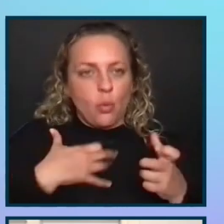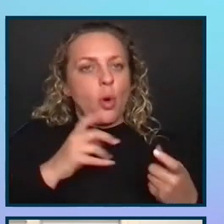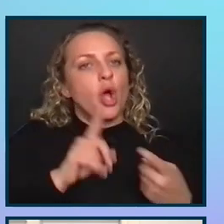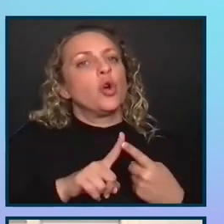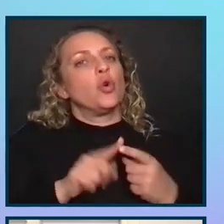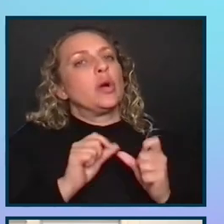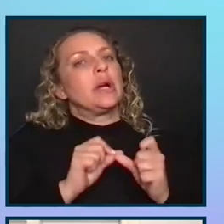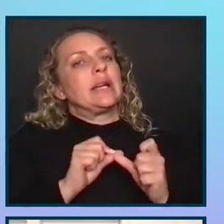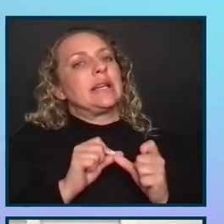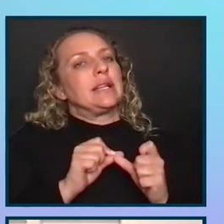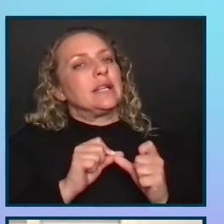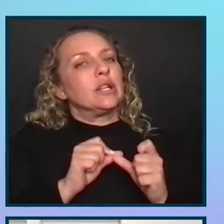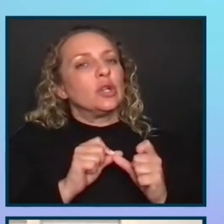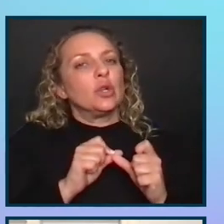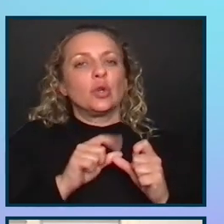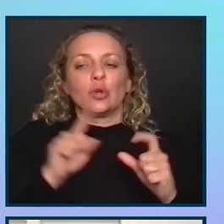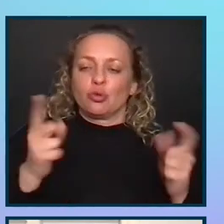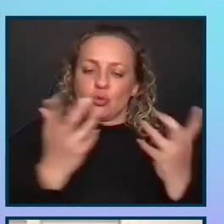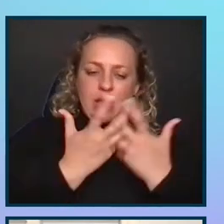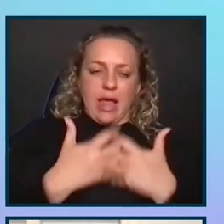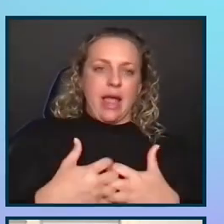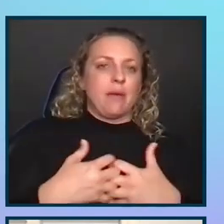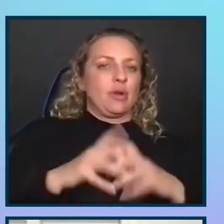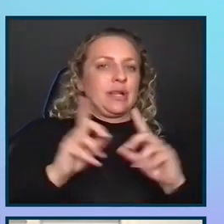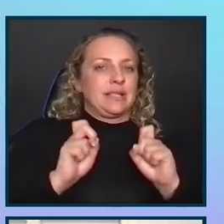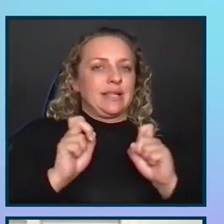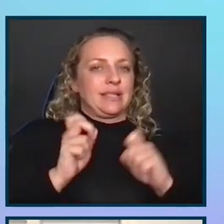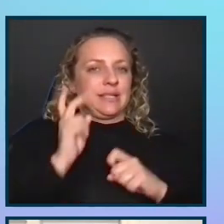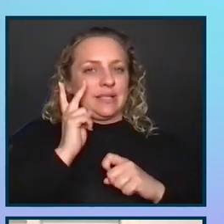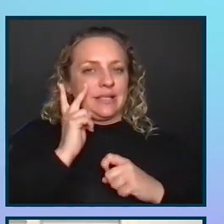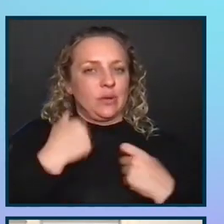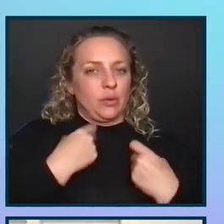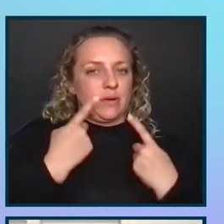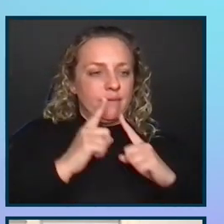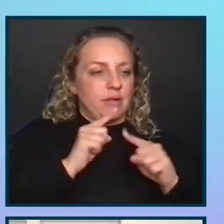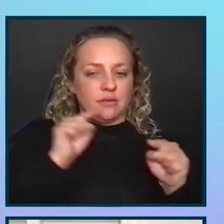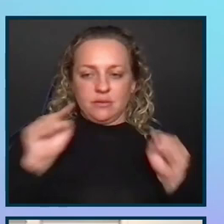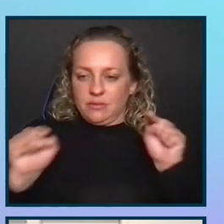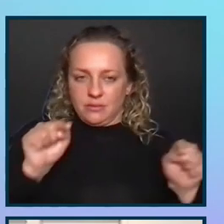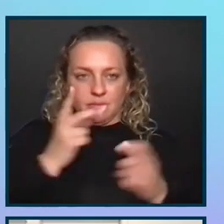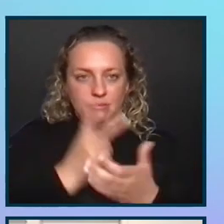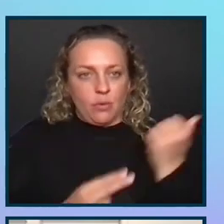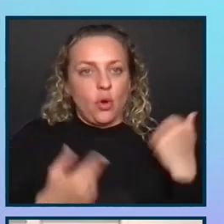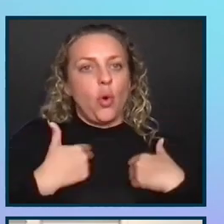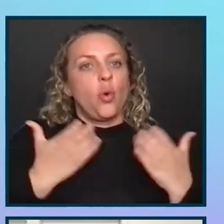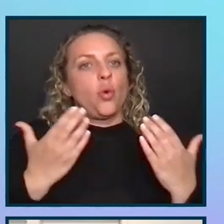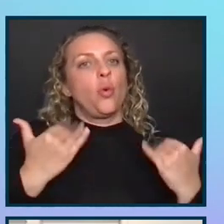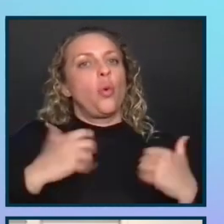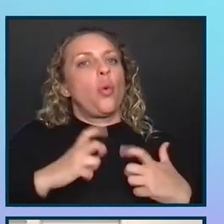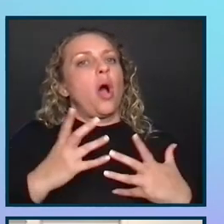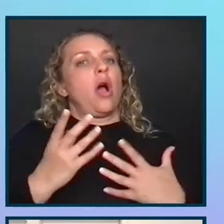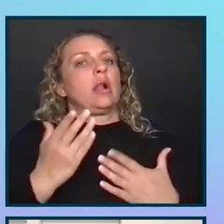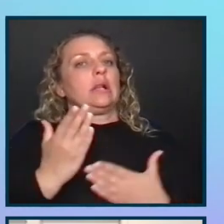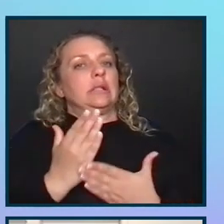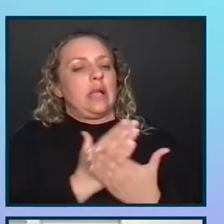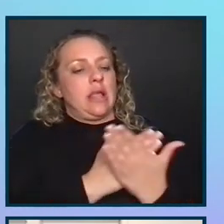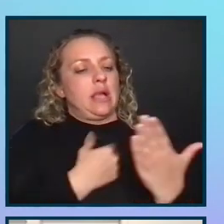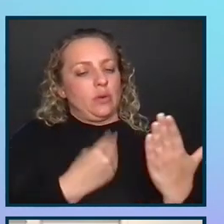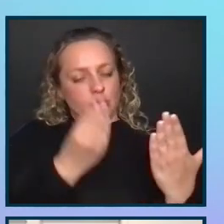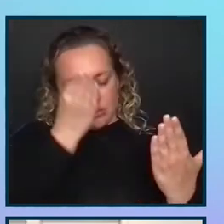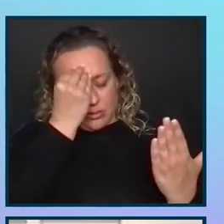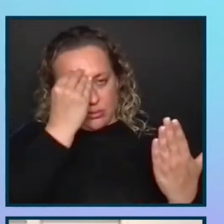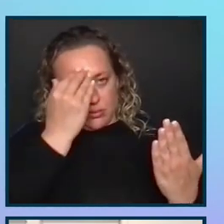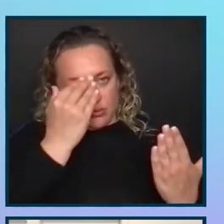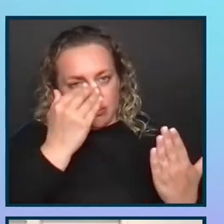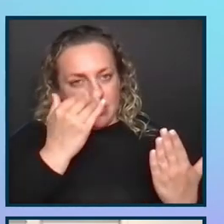continue leveraging hybrid testing so that we could efficiently test two versions. We wanted to take some of the lessons from Journey